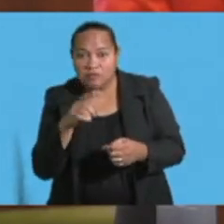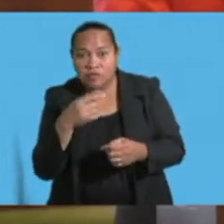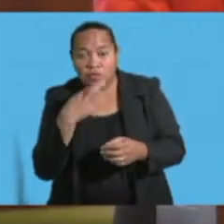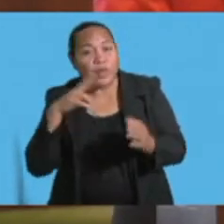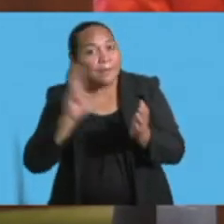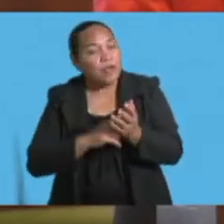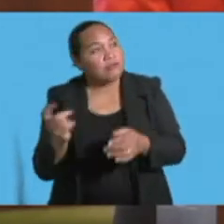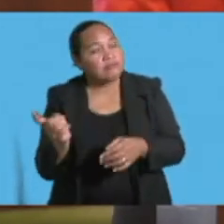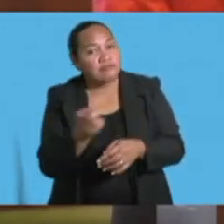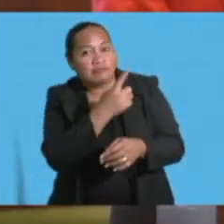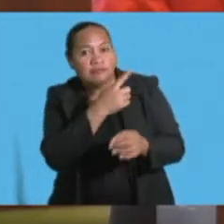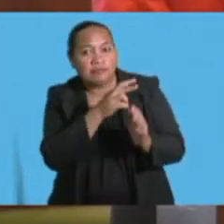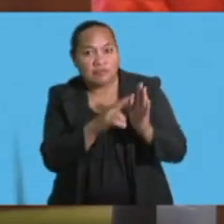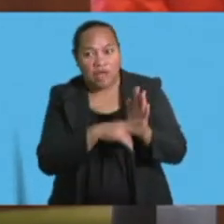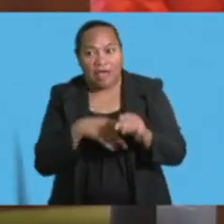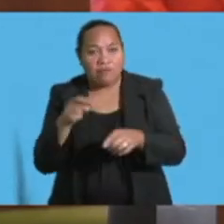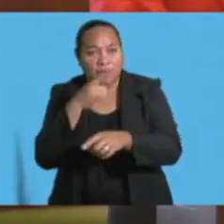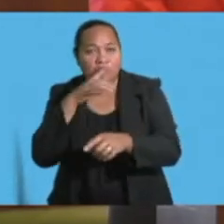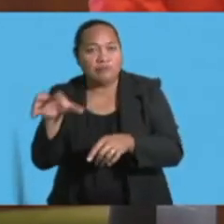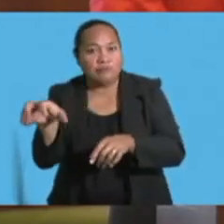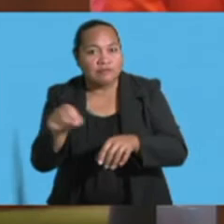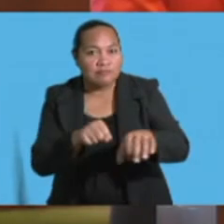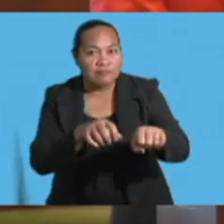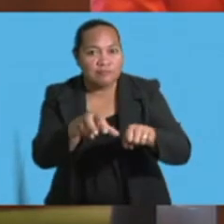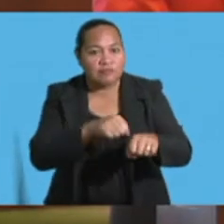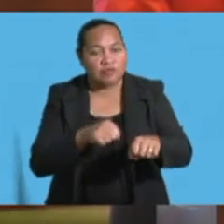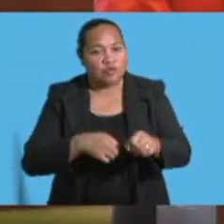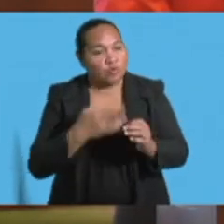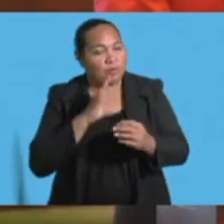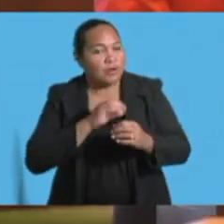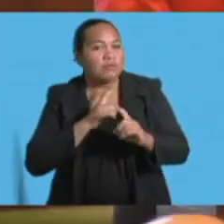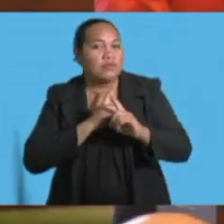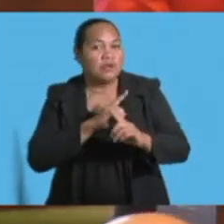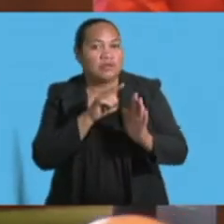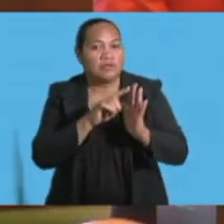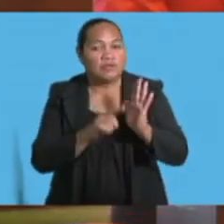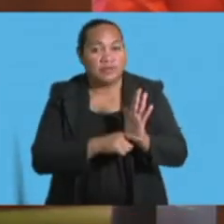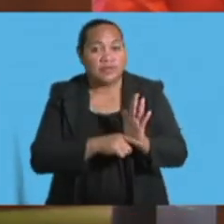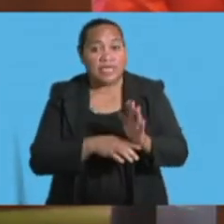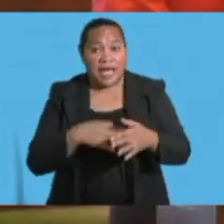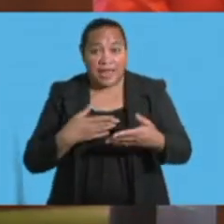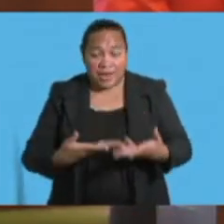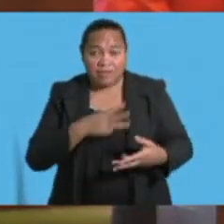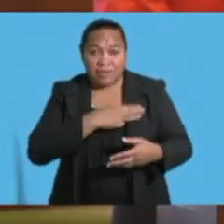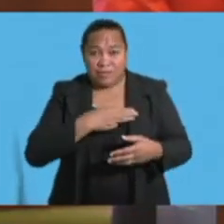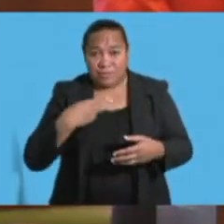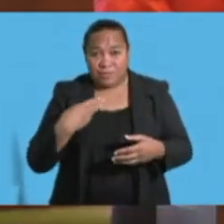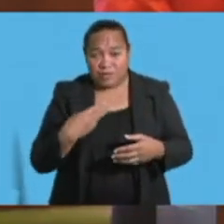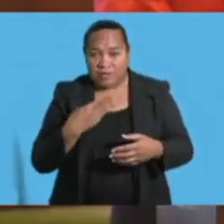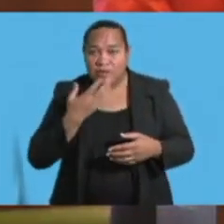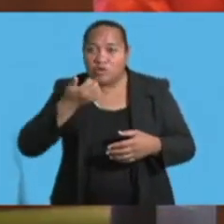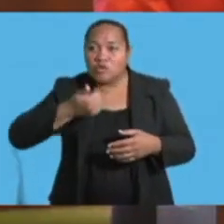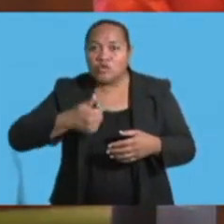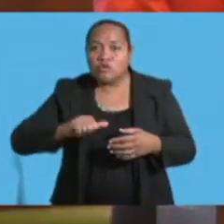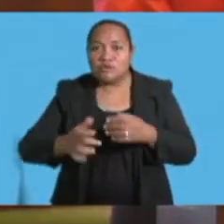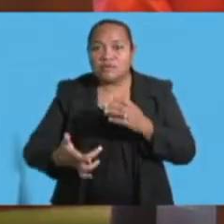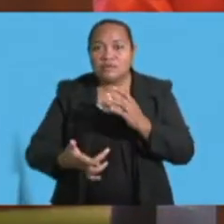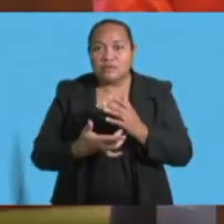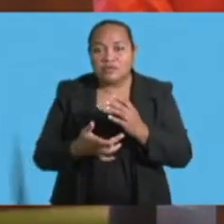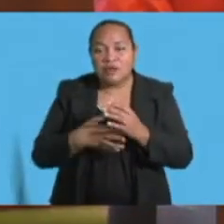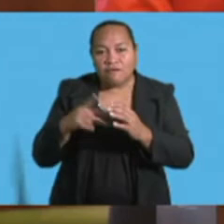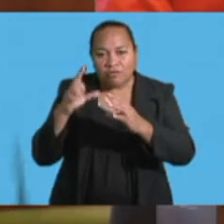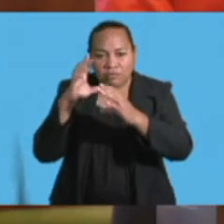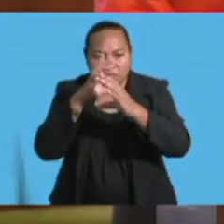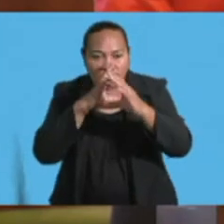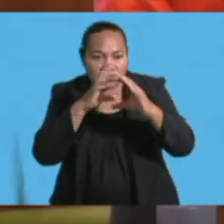management laws. The Ministry is also entering into the drone surveillance era through the effective deployment of drones to